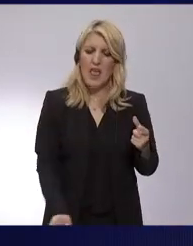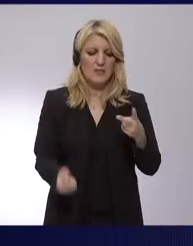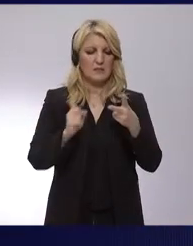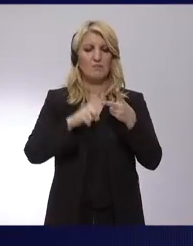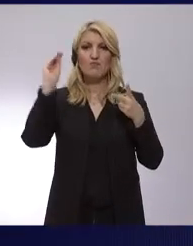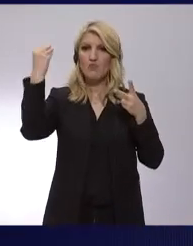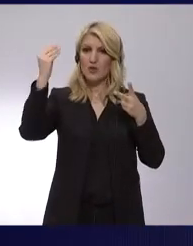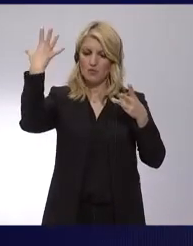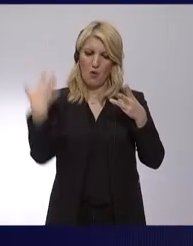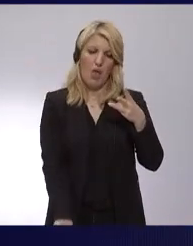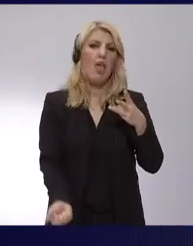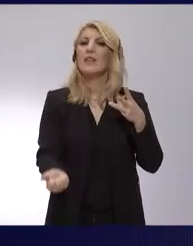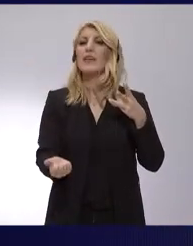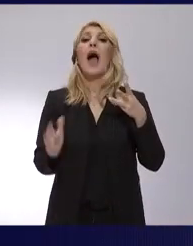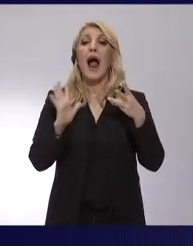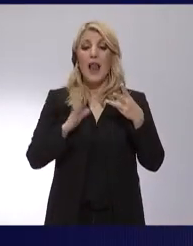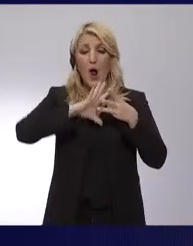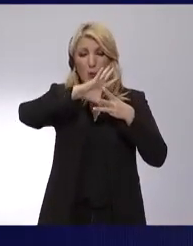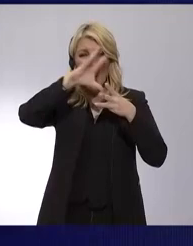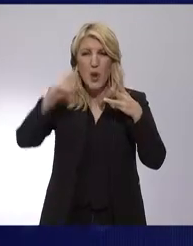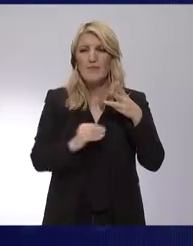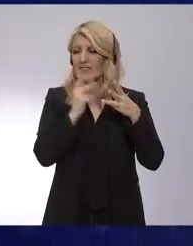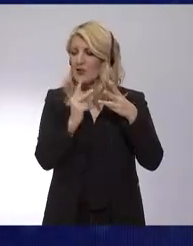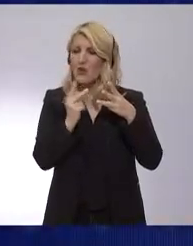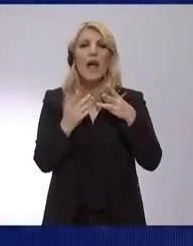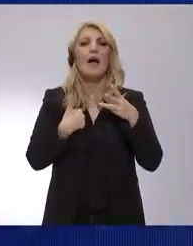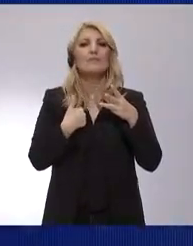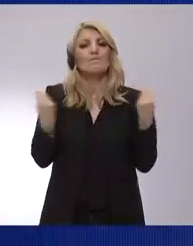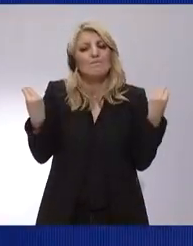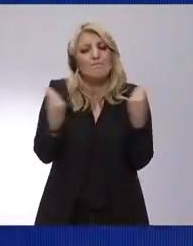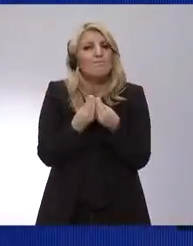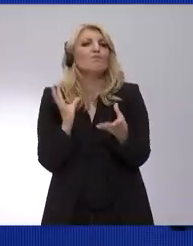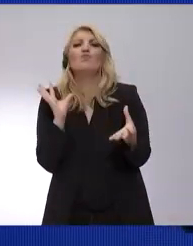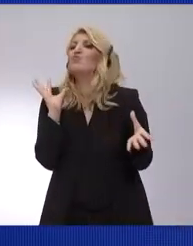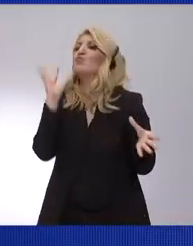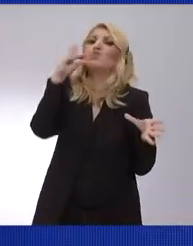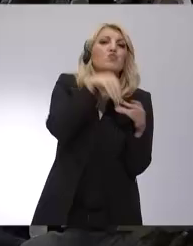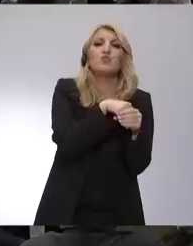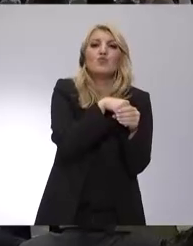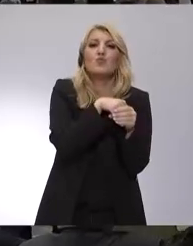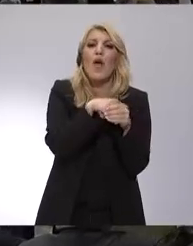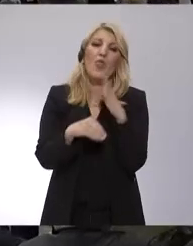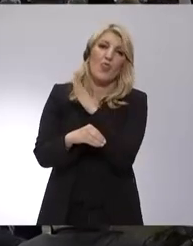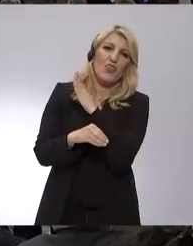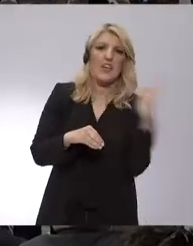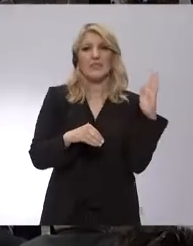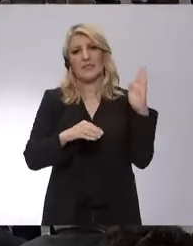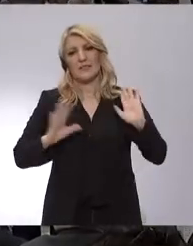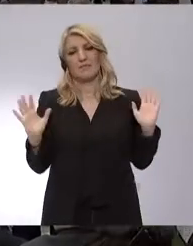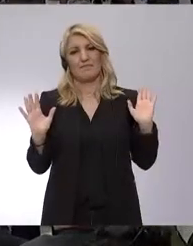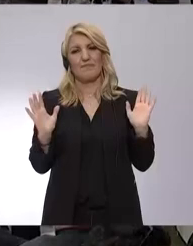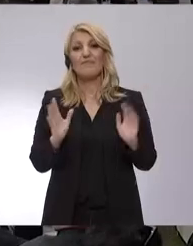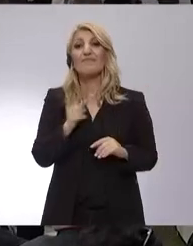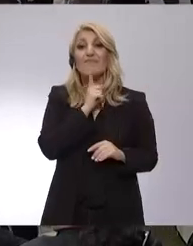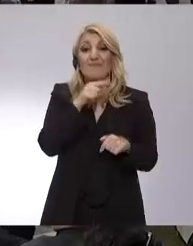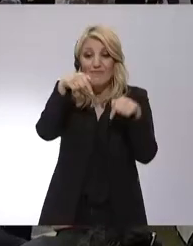belongs to the West. And it was here, here, between these marvelous calms,